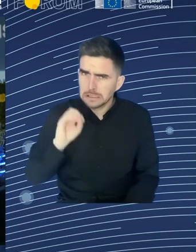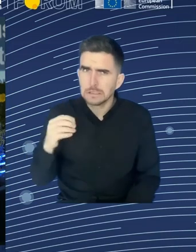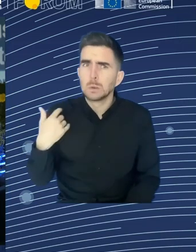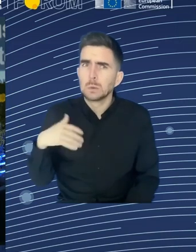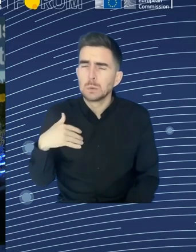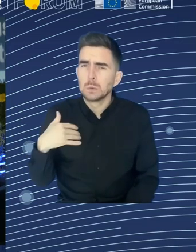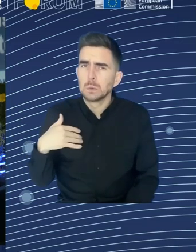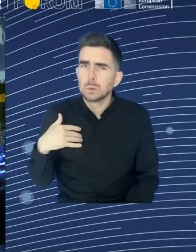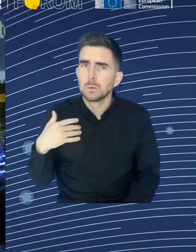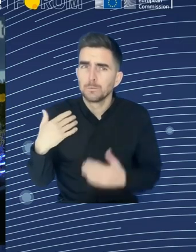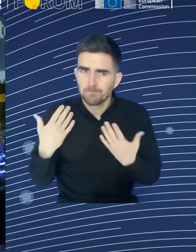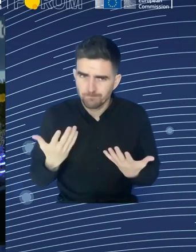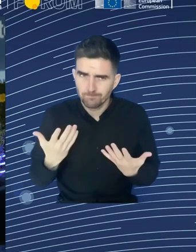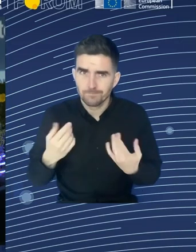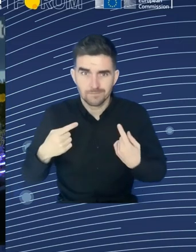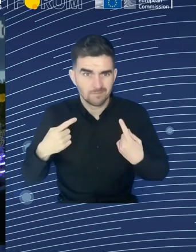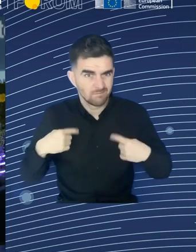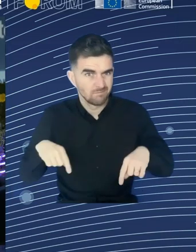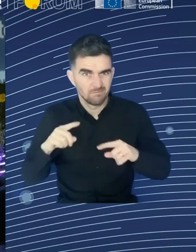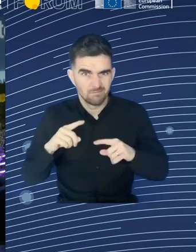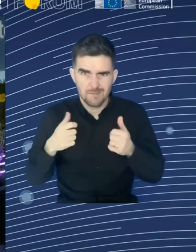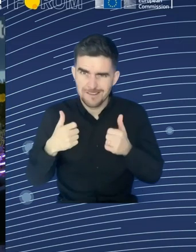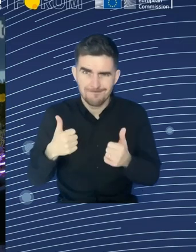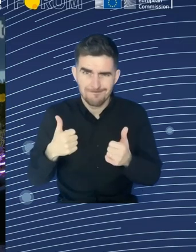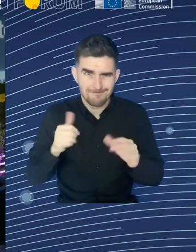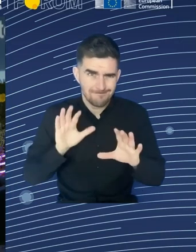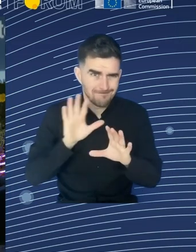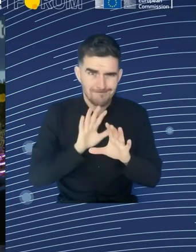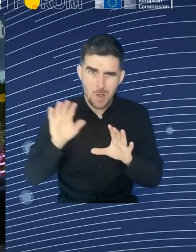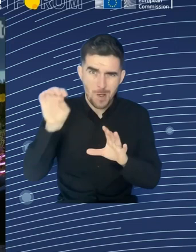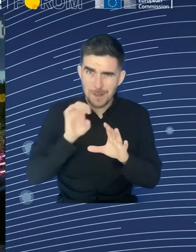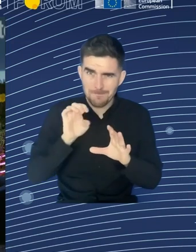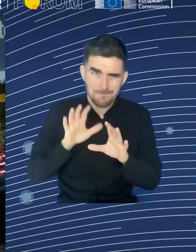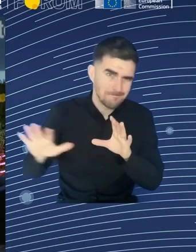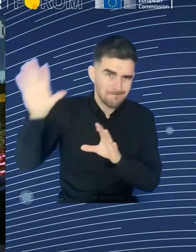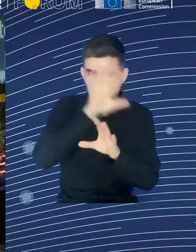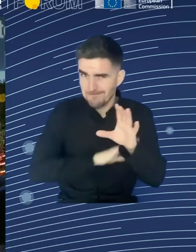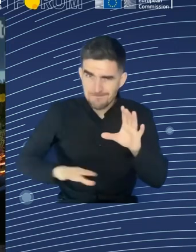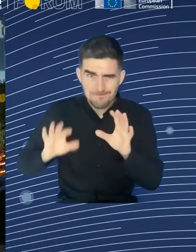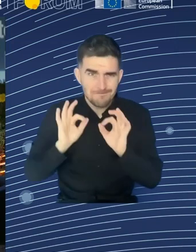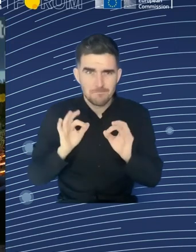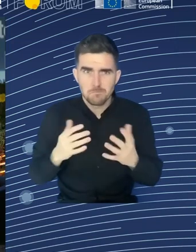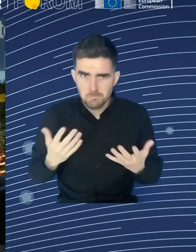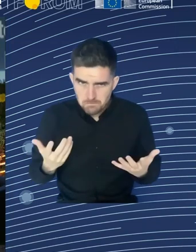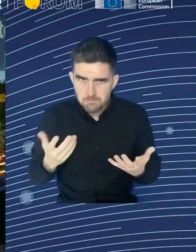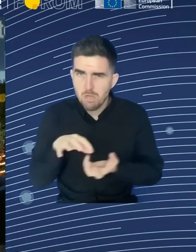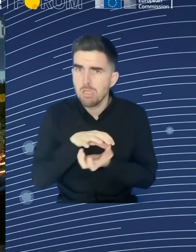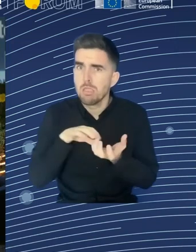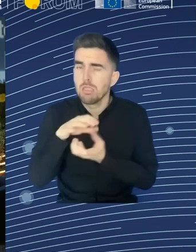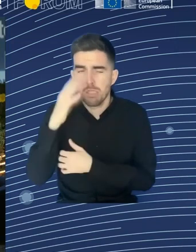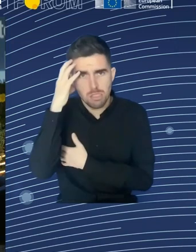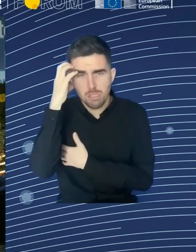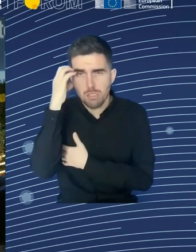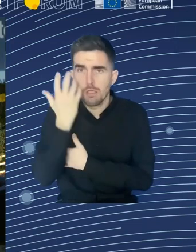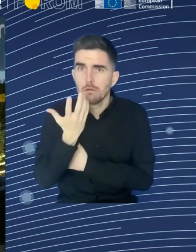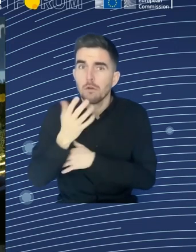poverty in 2021. Energy poverty, something we've been talking about over the last 12 months, has also increased. And it's estimated